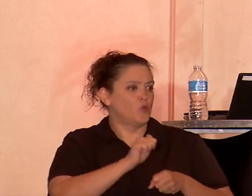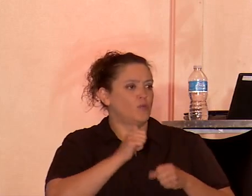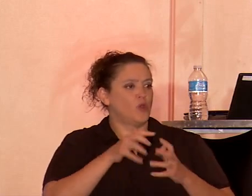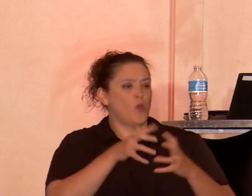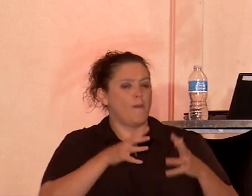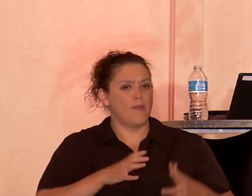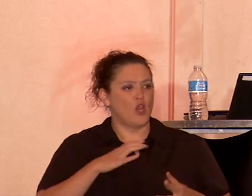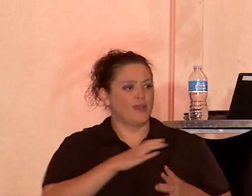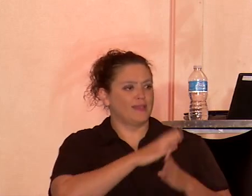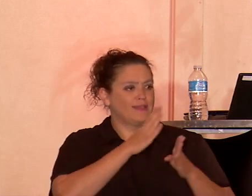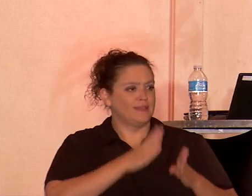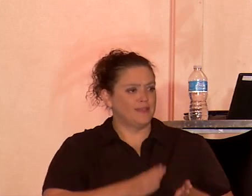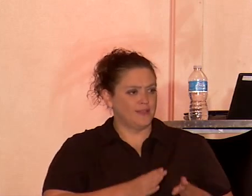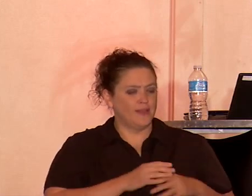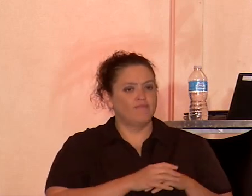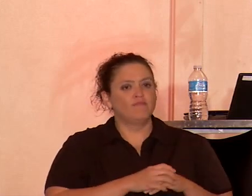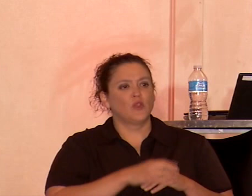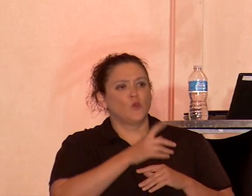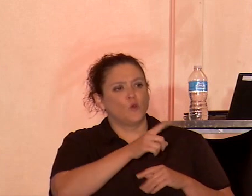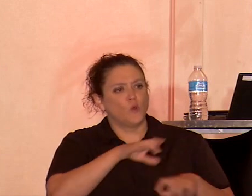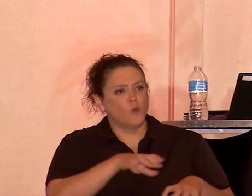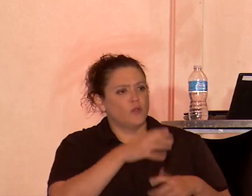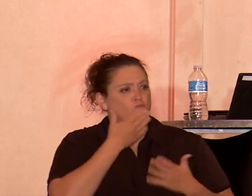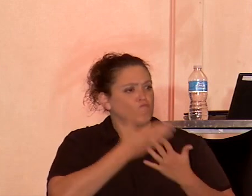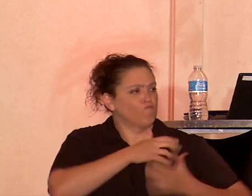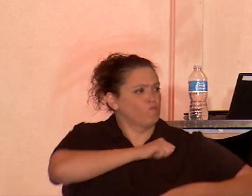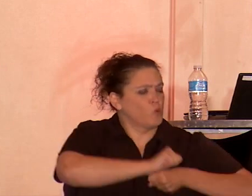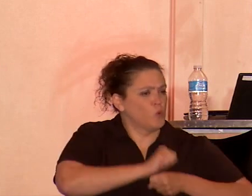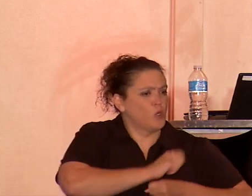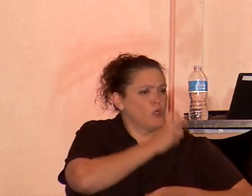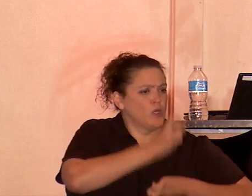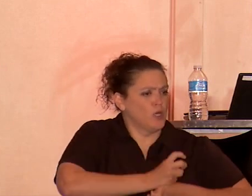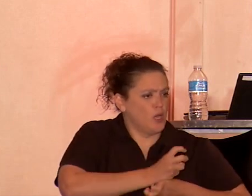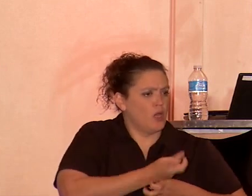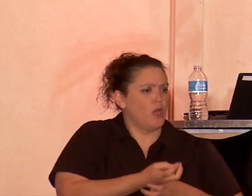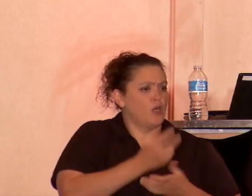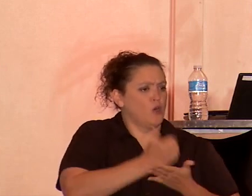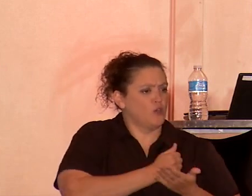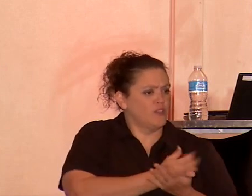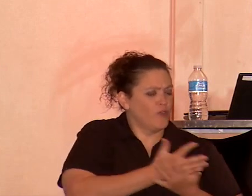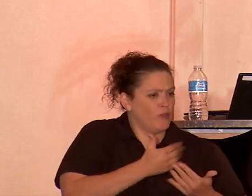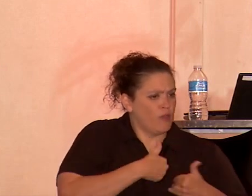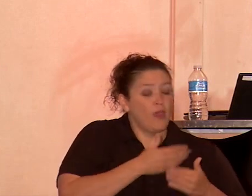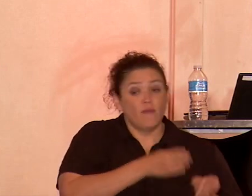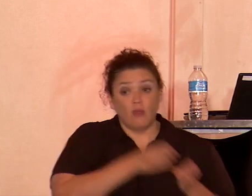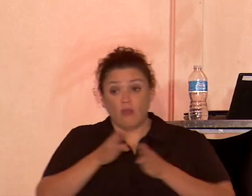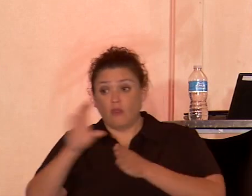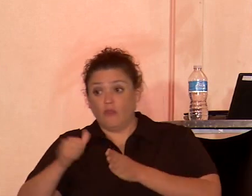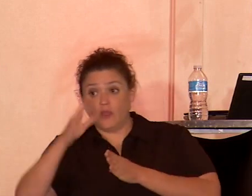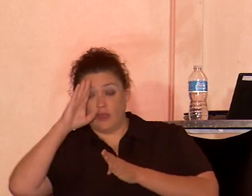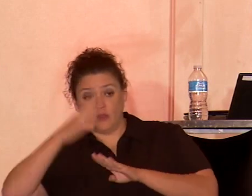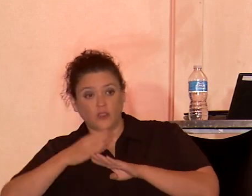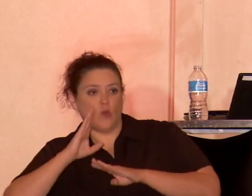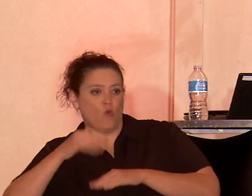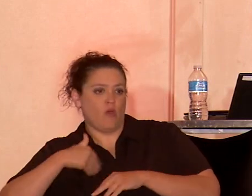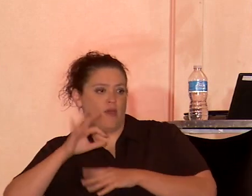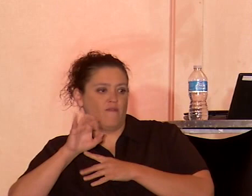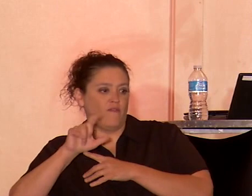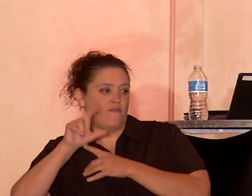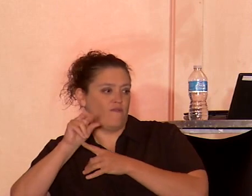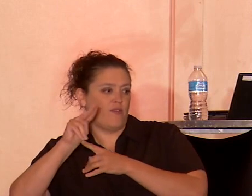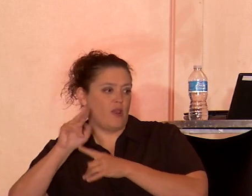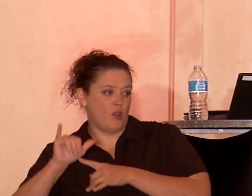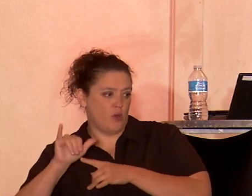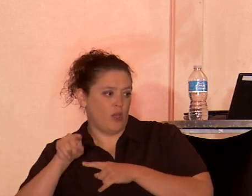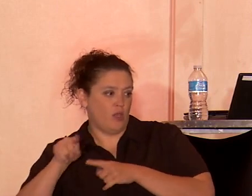who makes it through merit, bootstraps, and hard work. The other son will have a felony, which